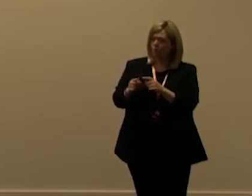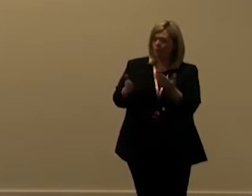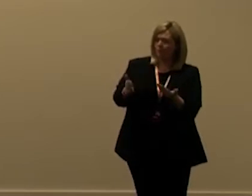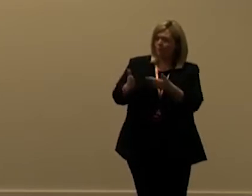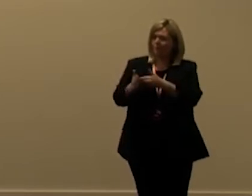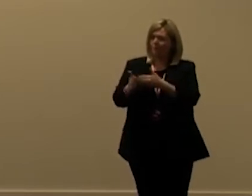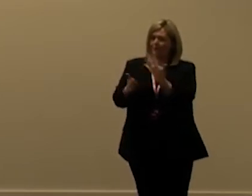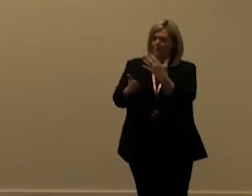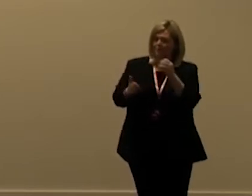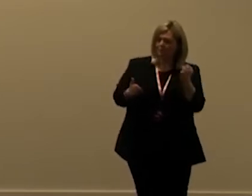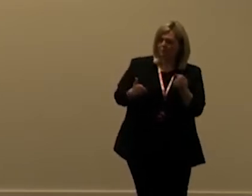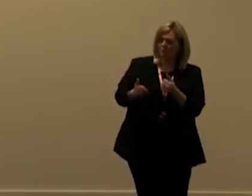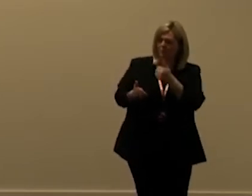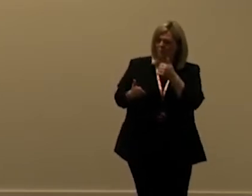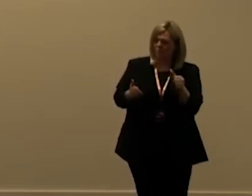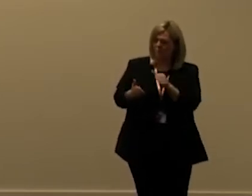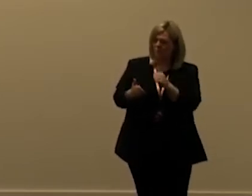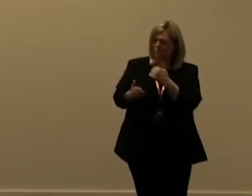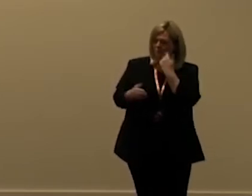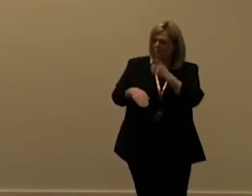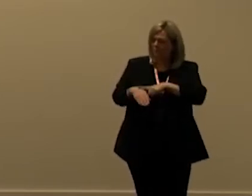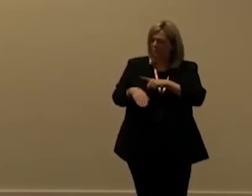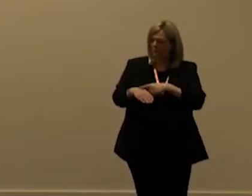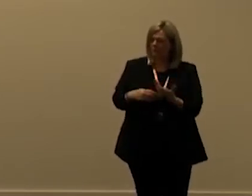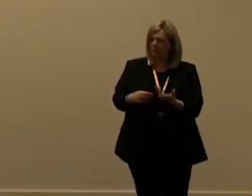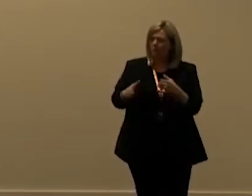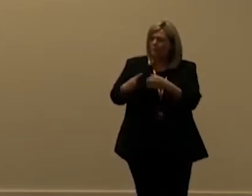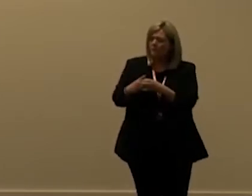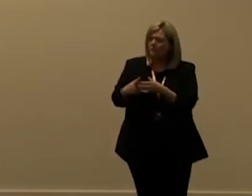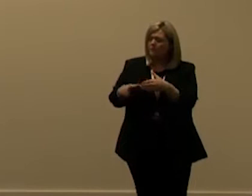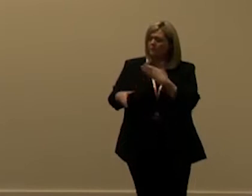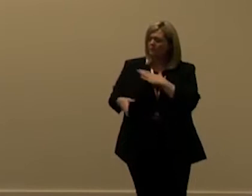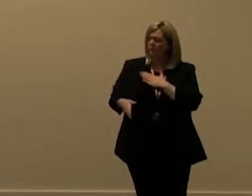meaning like a sales enterprise user sales professional but not a team member